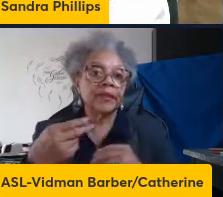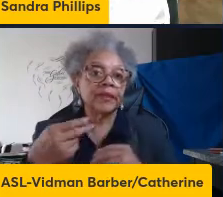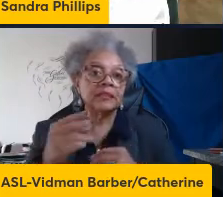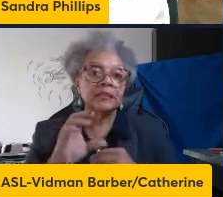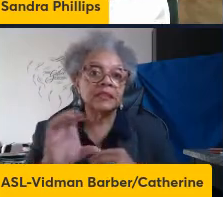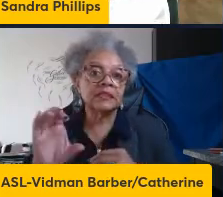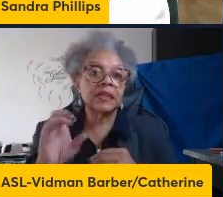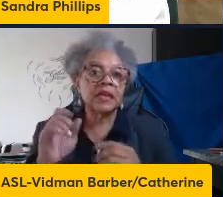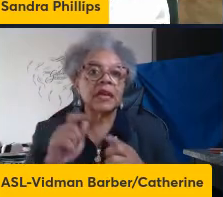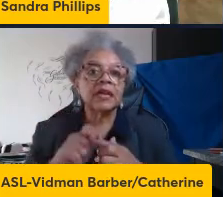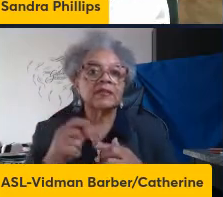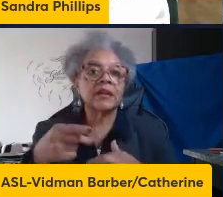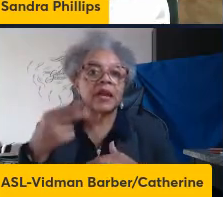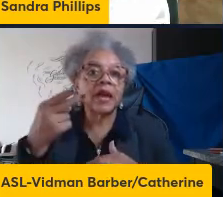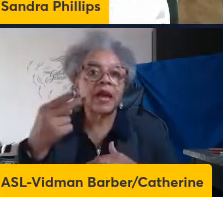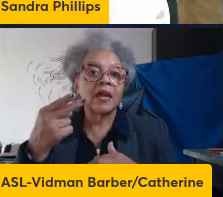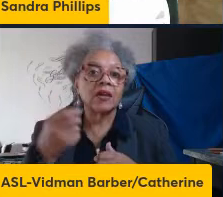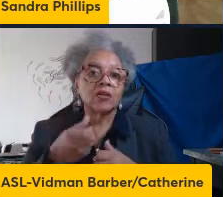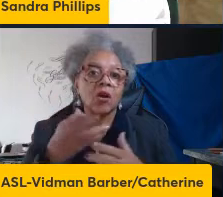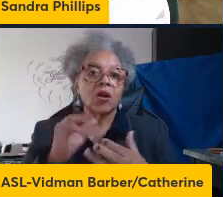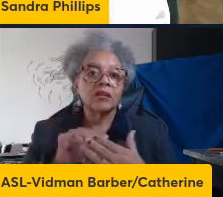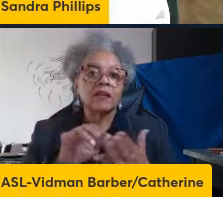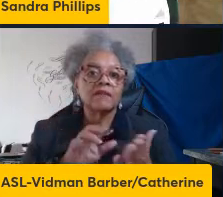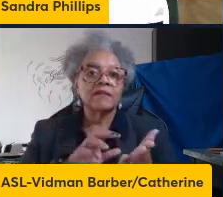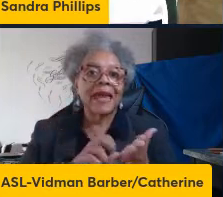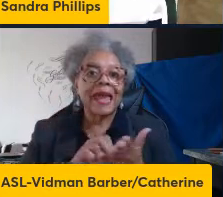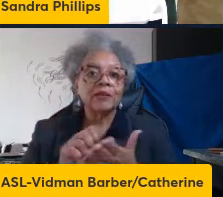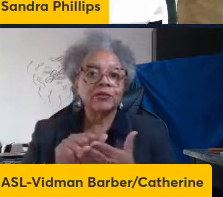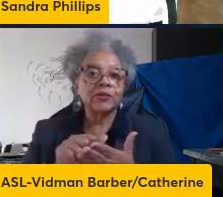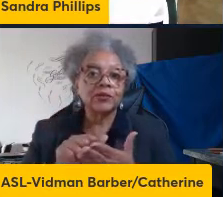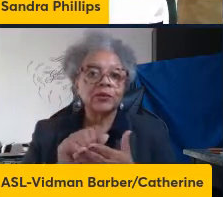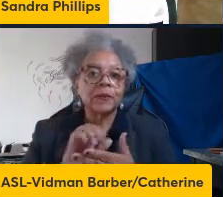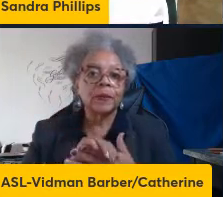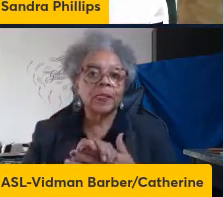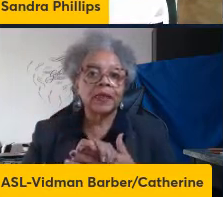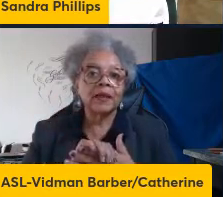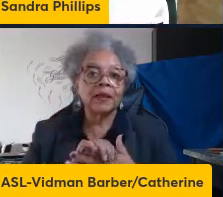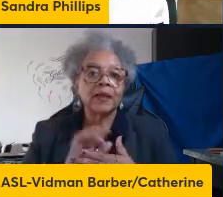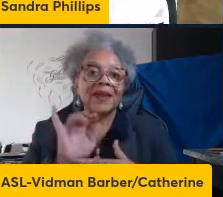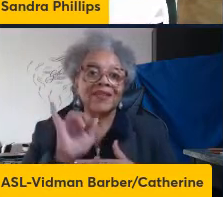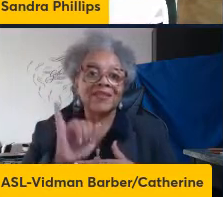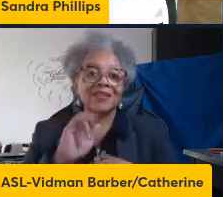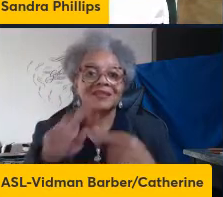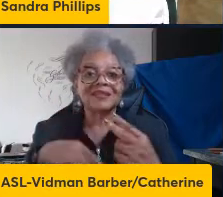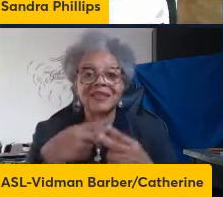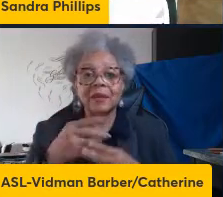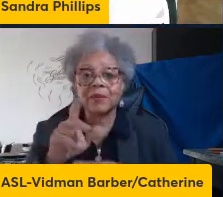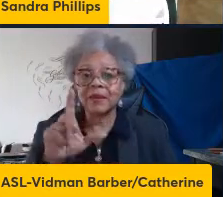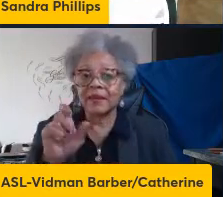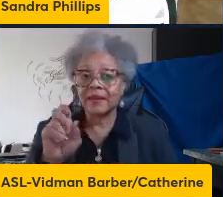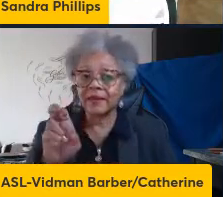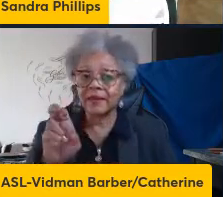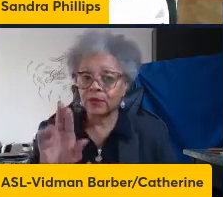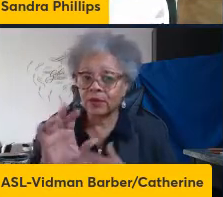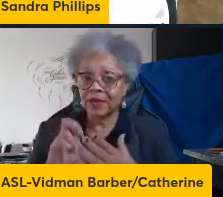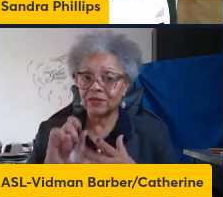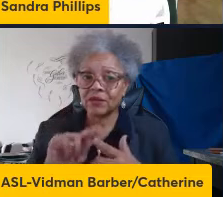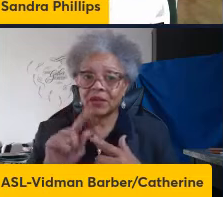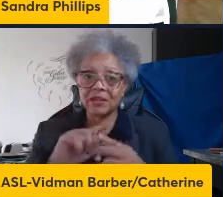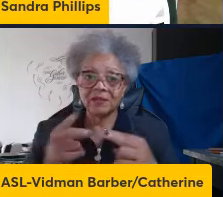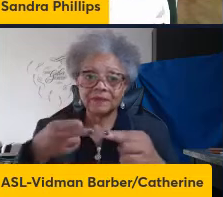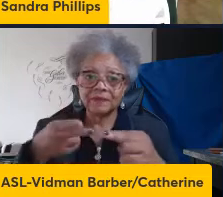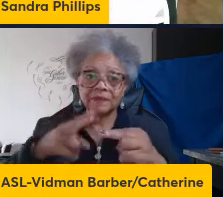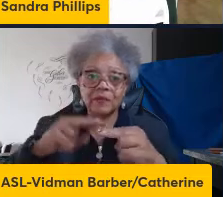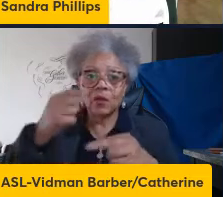cause of cancer-related death. And this primary liver cancer incidence is actually on the rise because